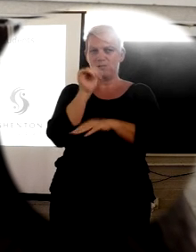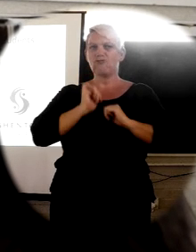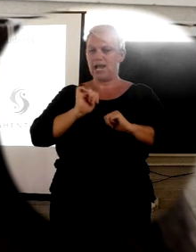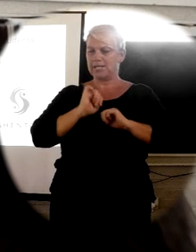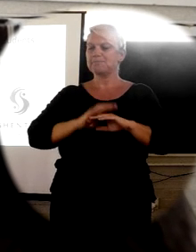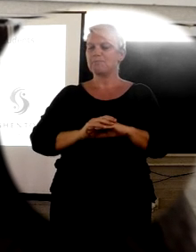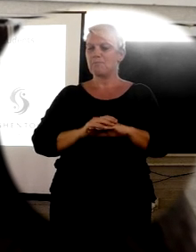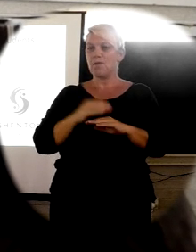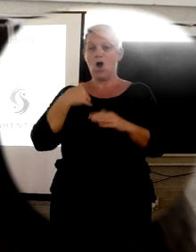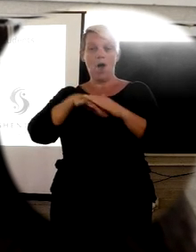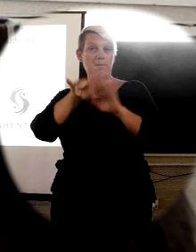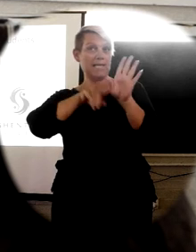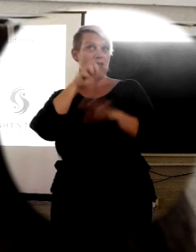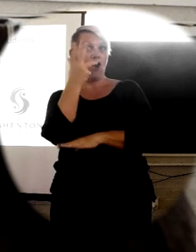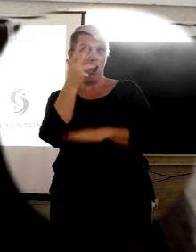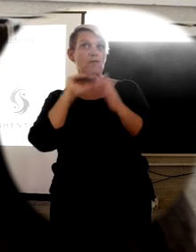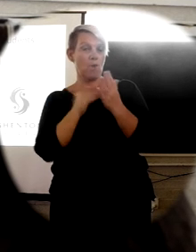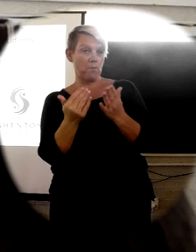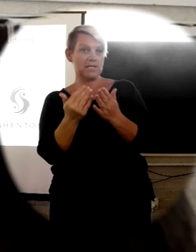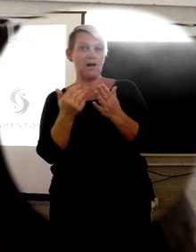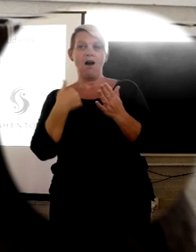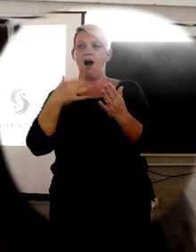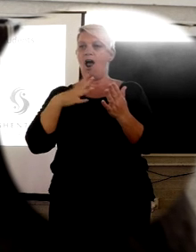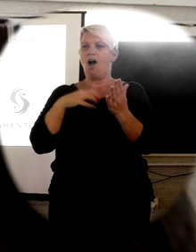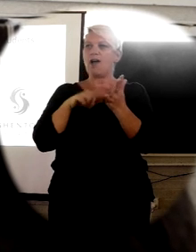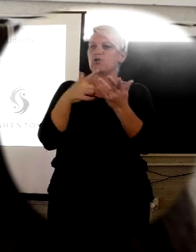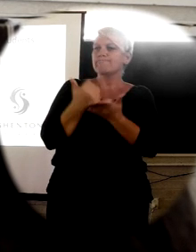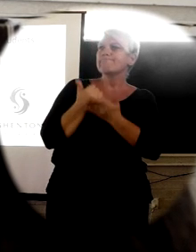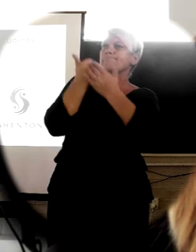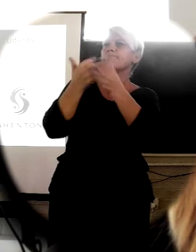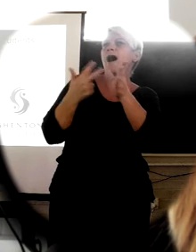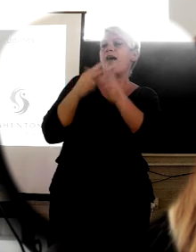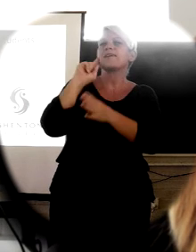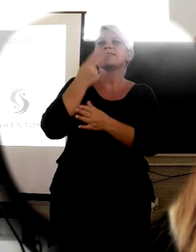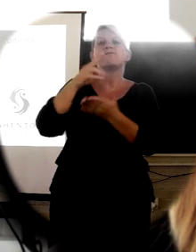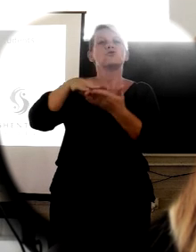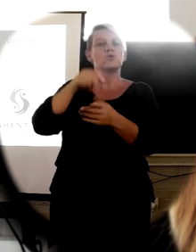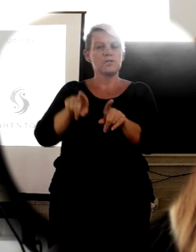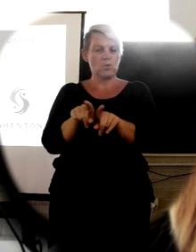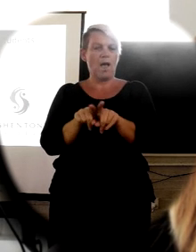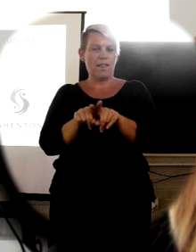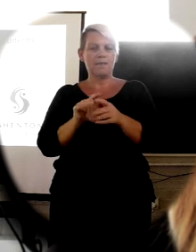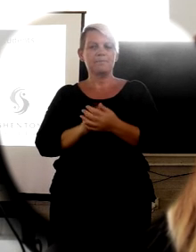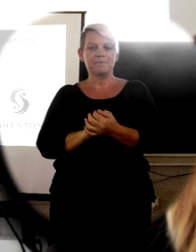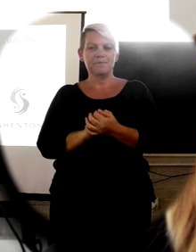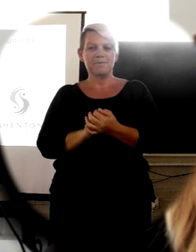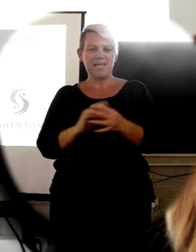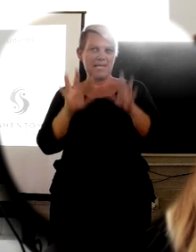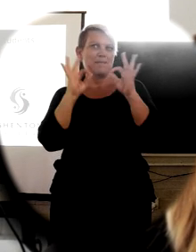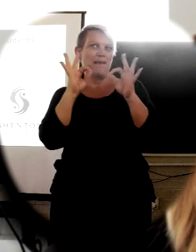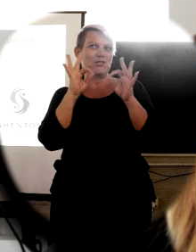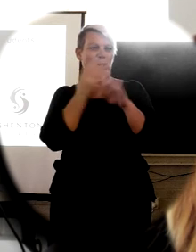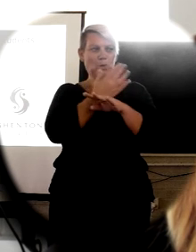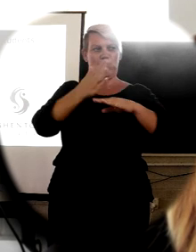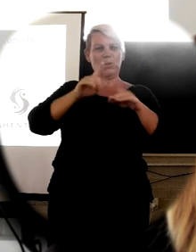I am in year nine and I like supporting other deaf students, especially the new year